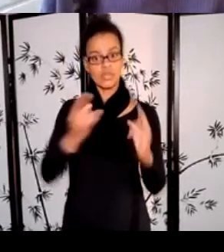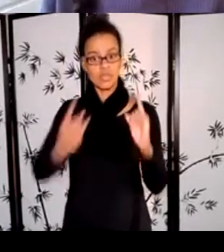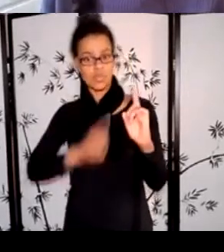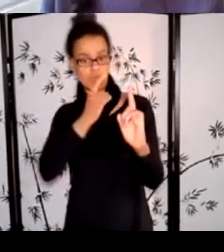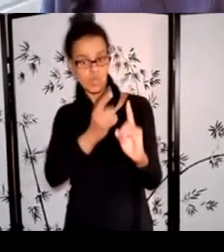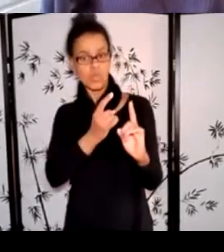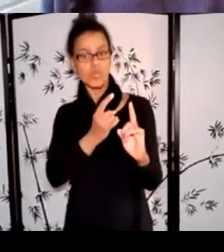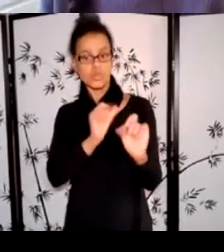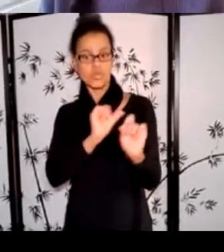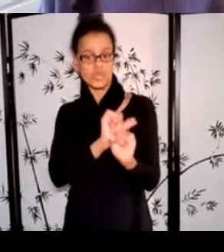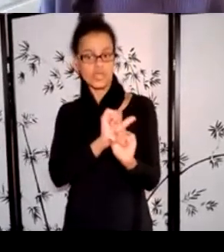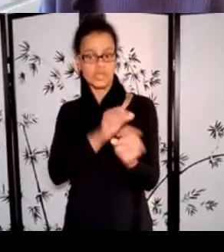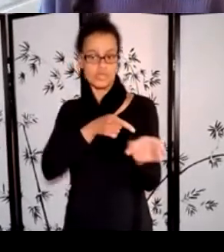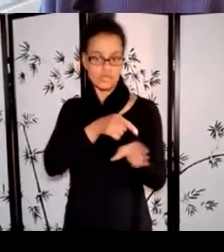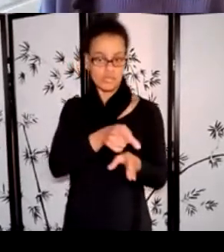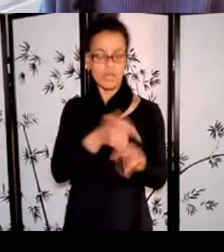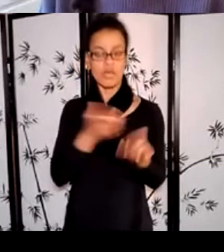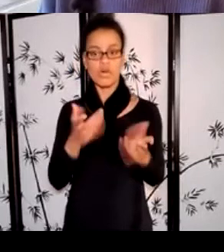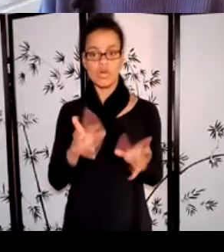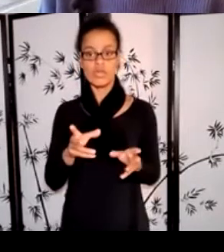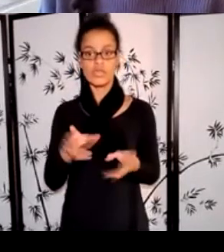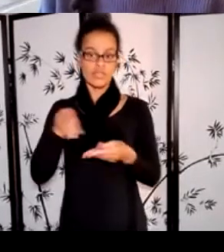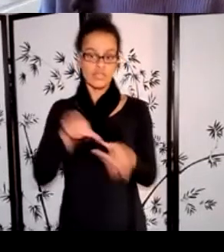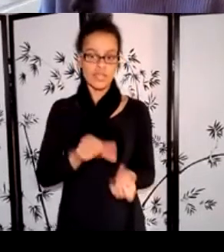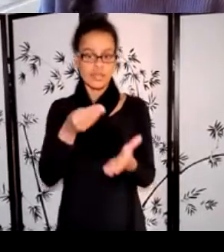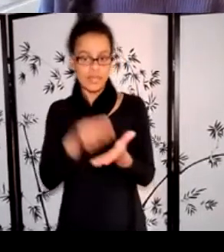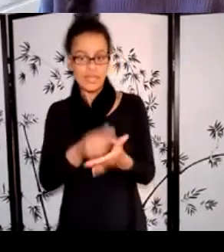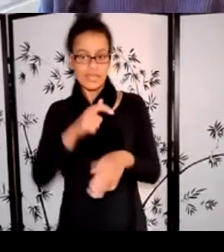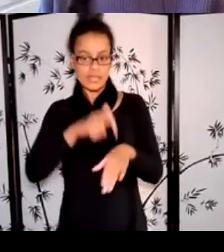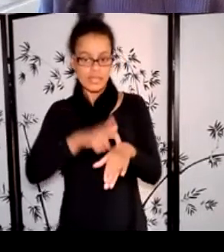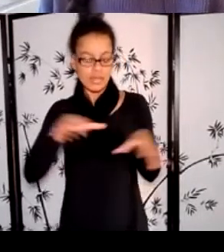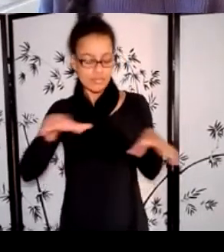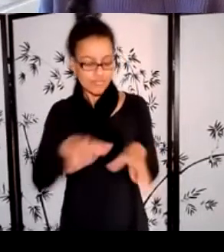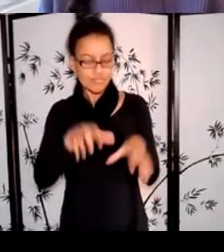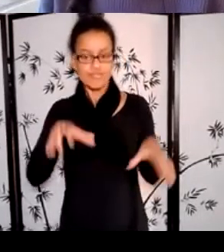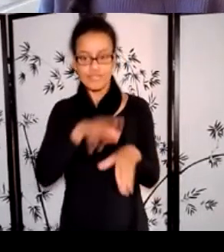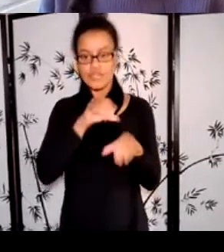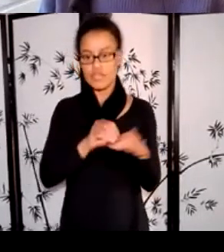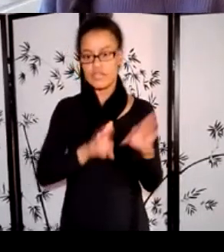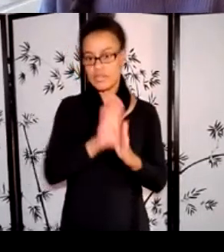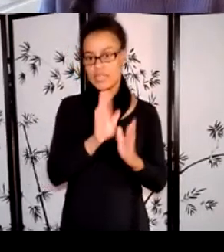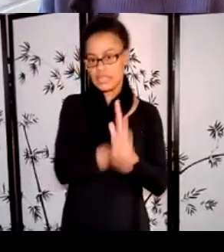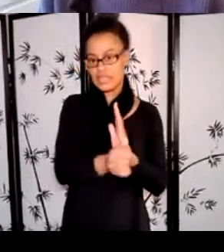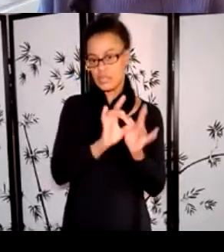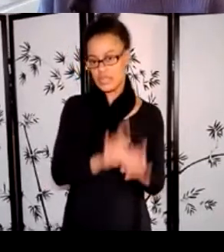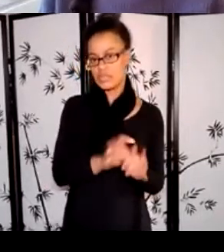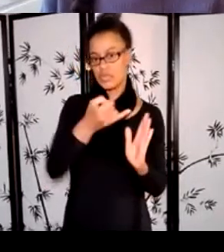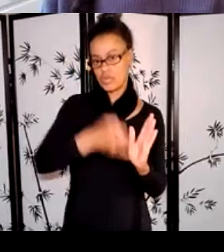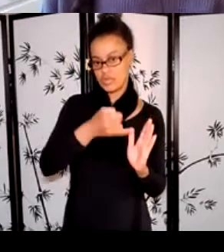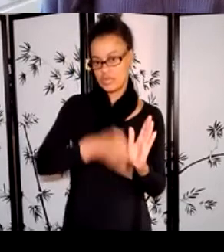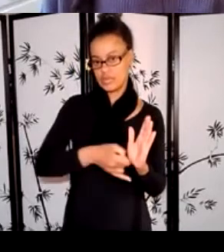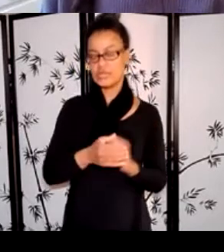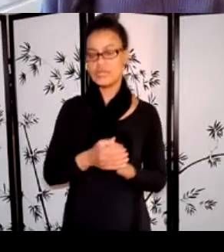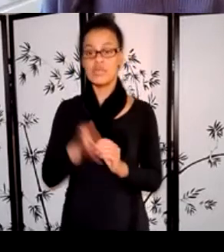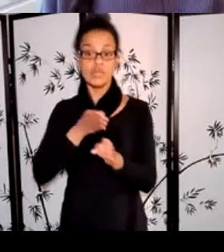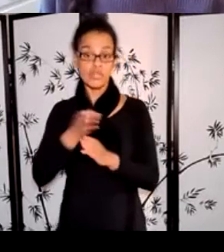development of their artistic skills, voice, and goals. So professional artists may have formal or informal